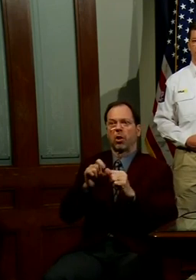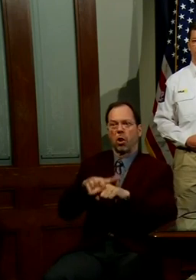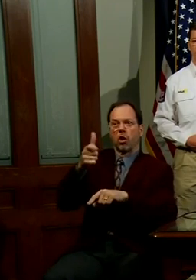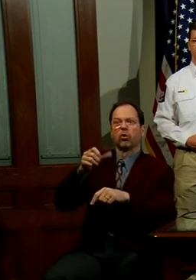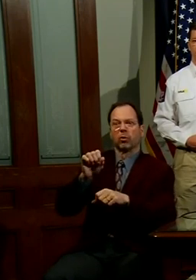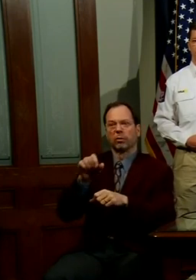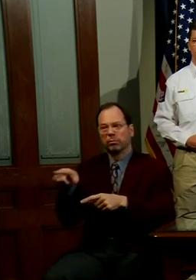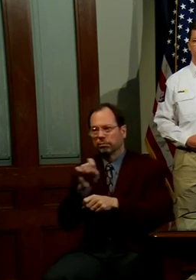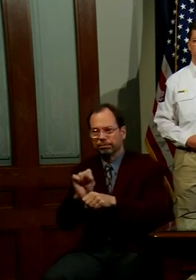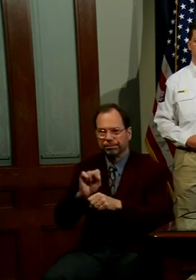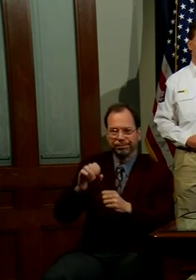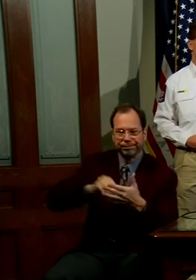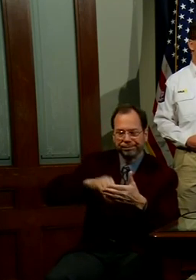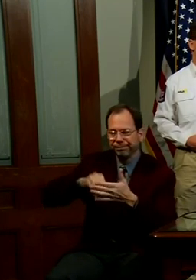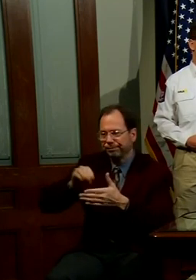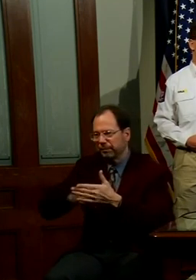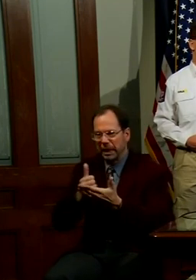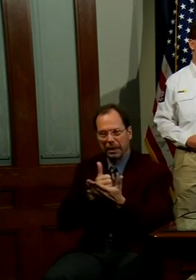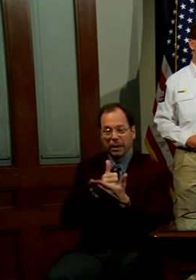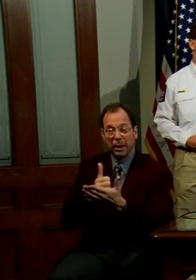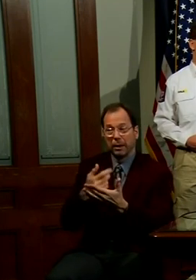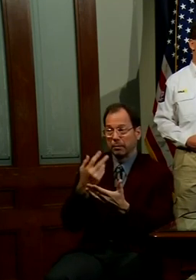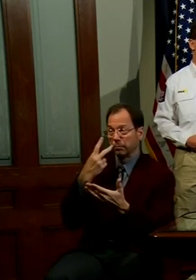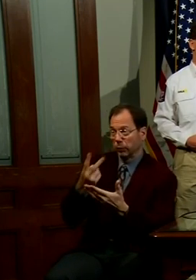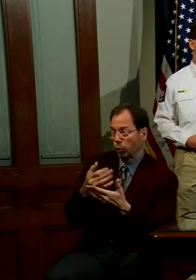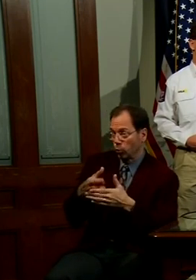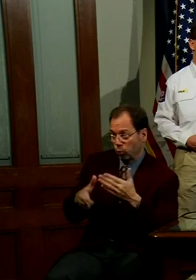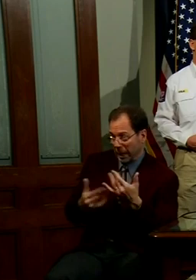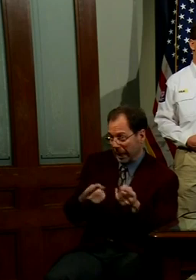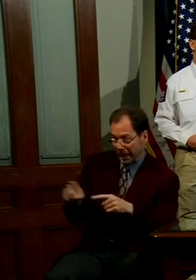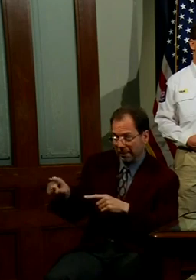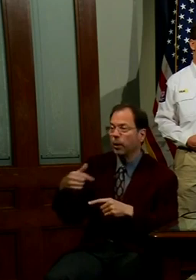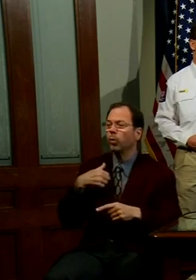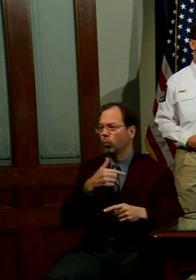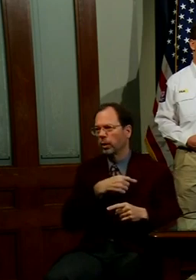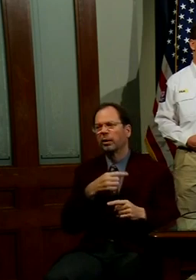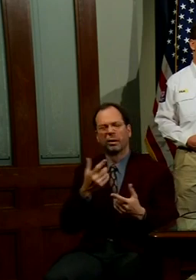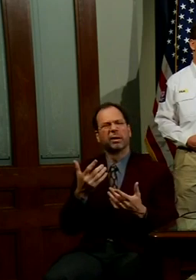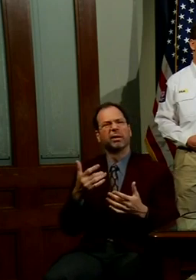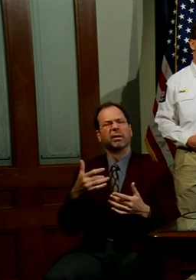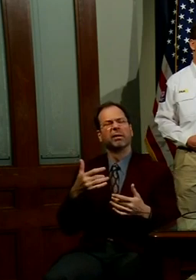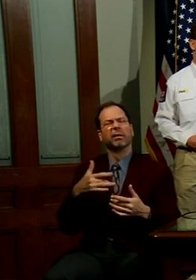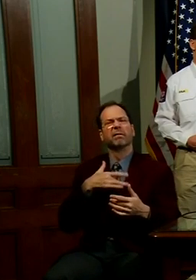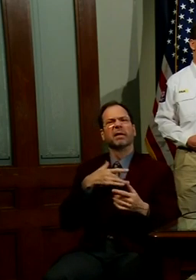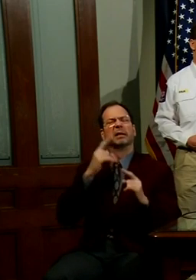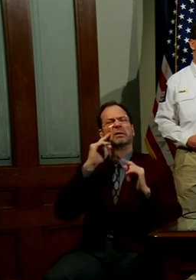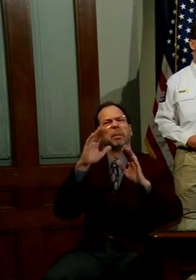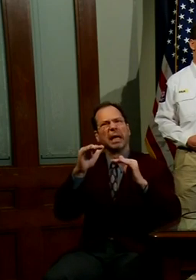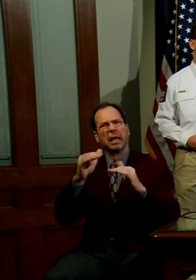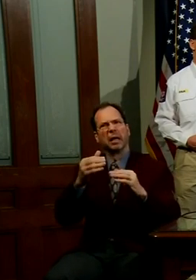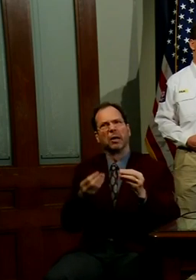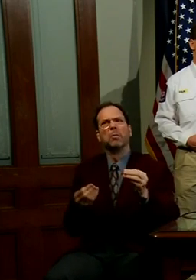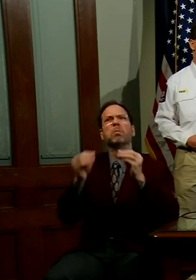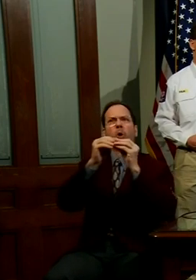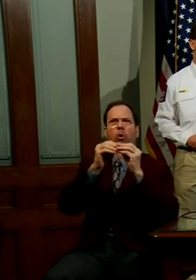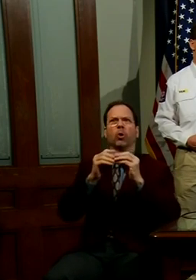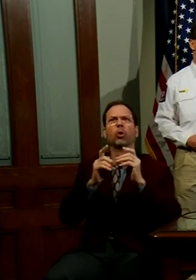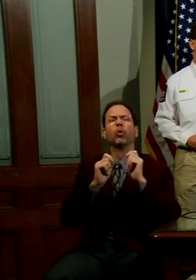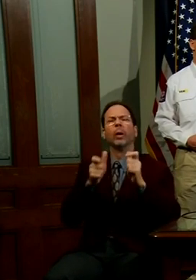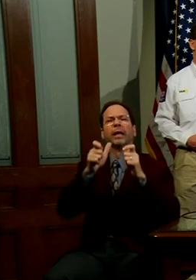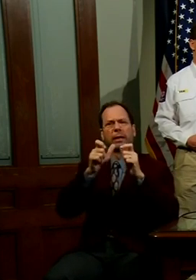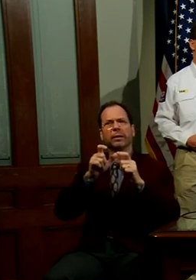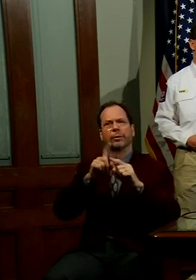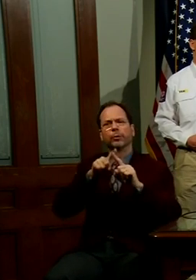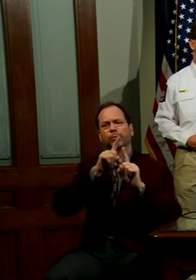this process, and with the results that we are seeing, we are expecting a heightened ability to very quickly be able